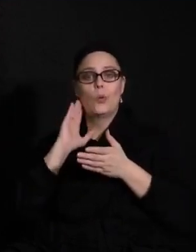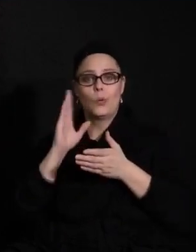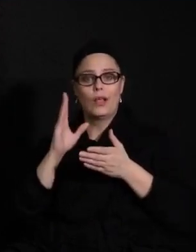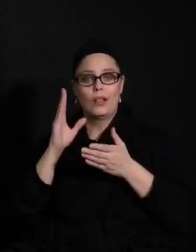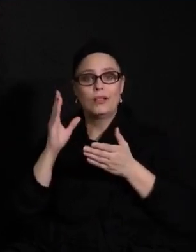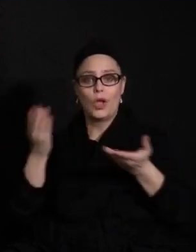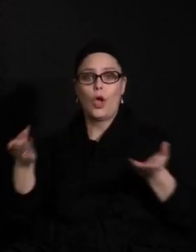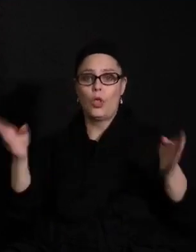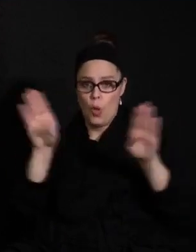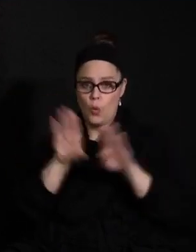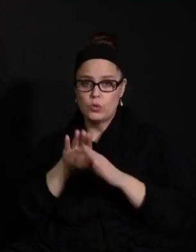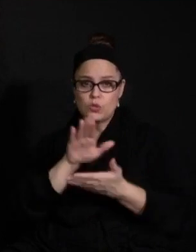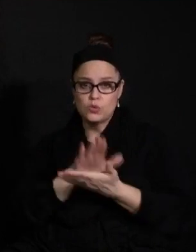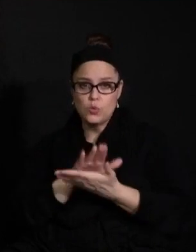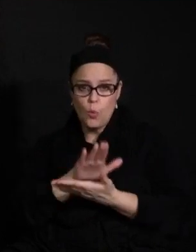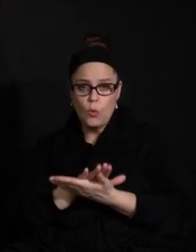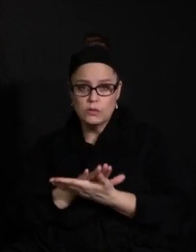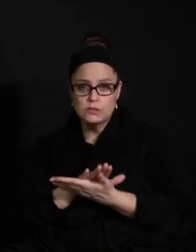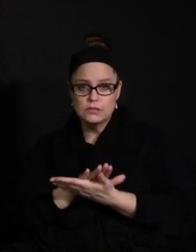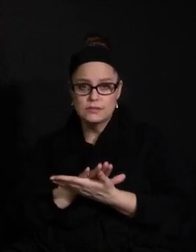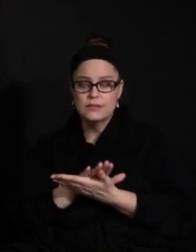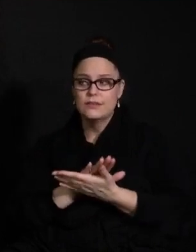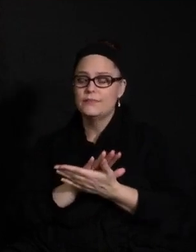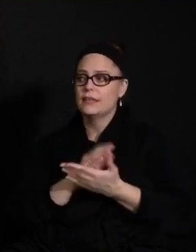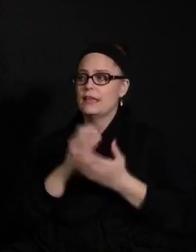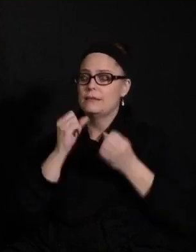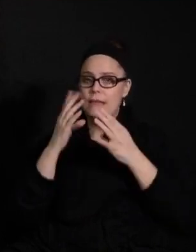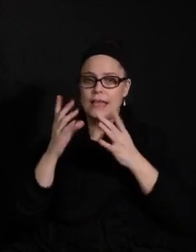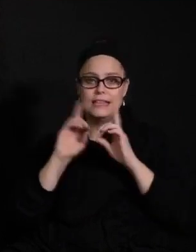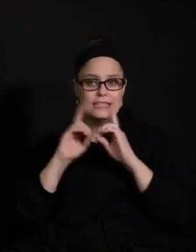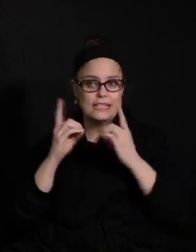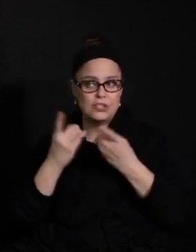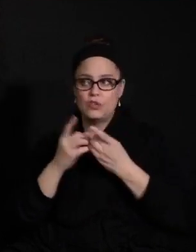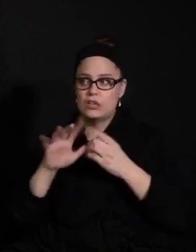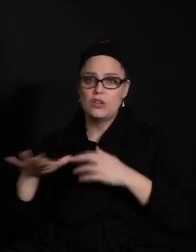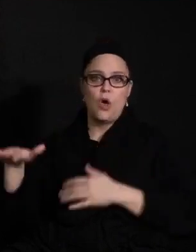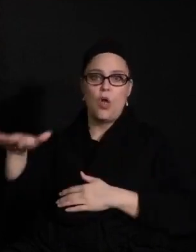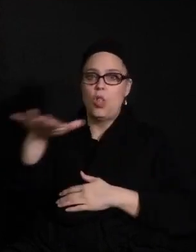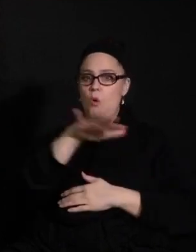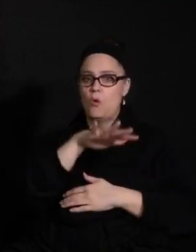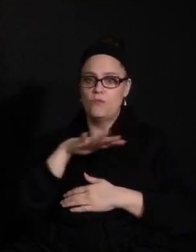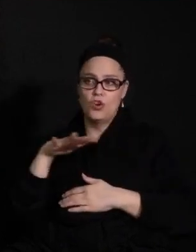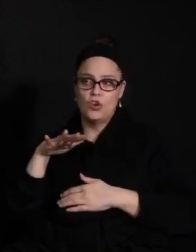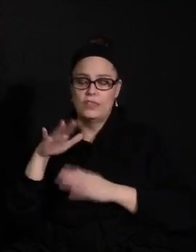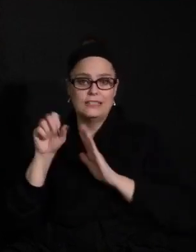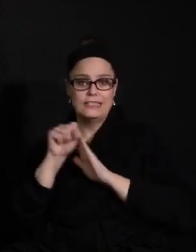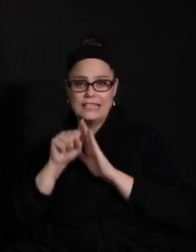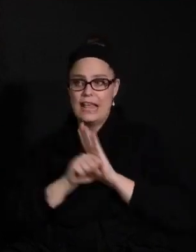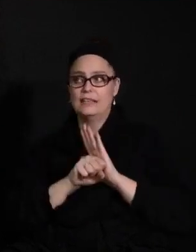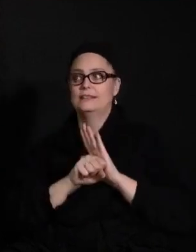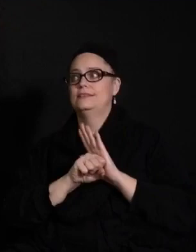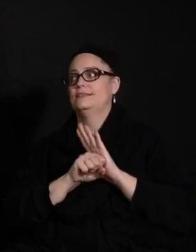Minnesota schools as many districts around our states and districts around the country were doing the same.